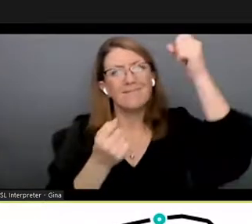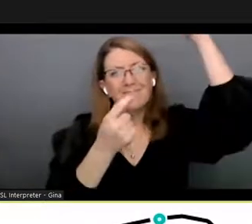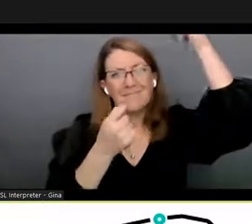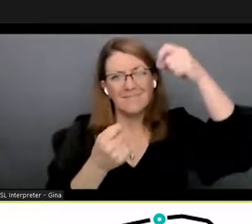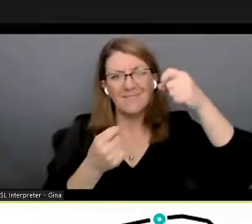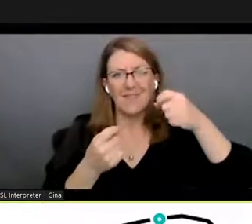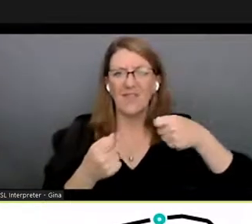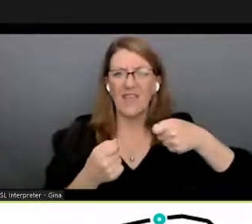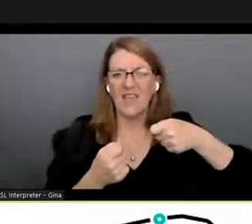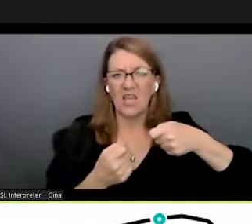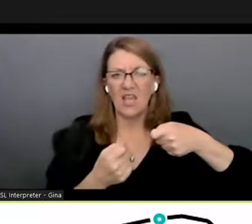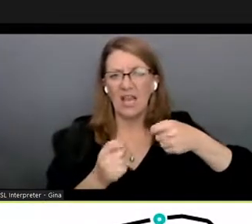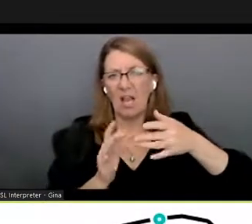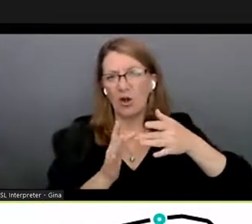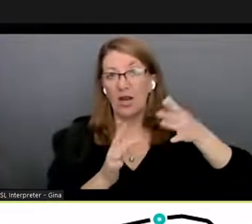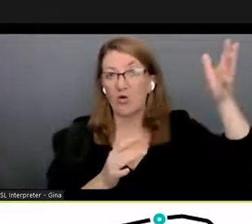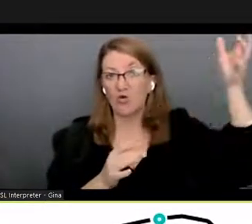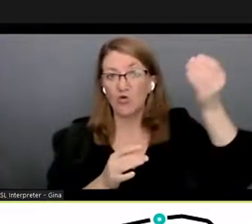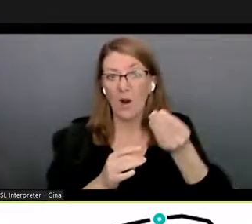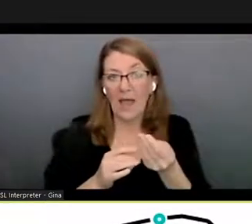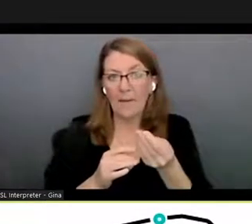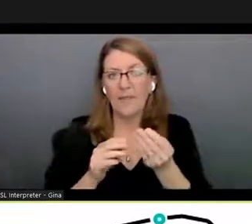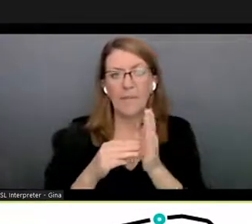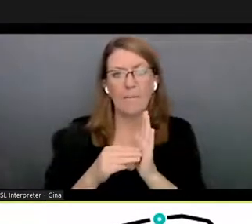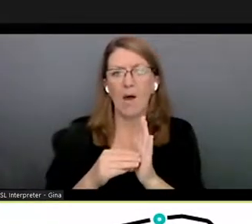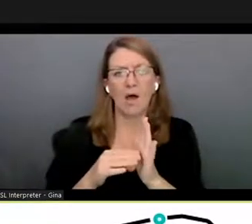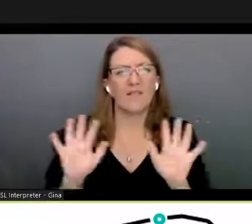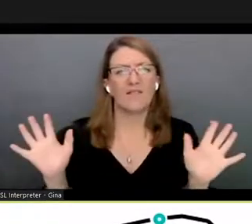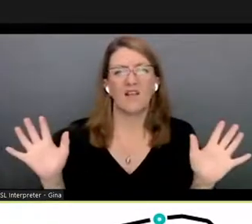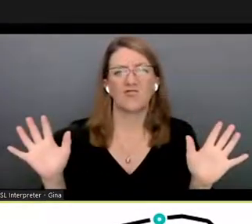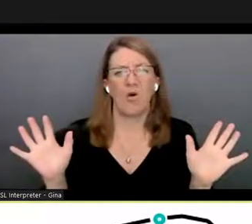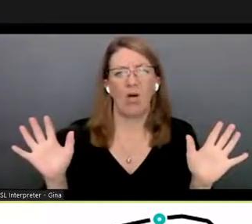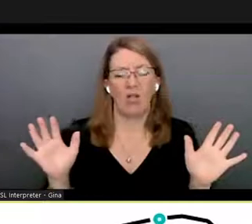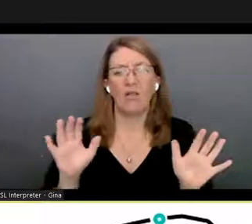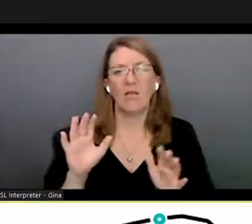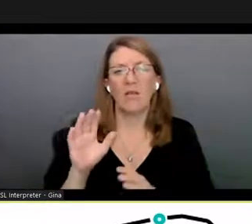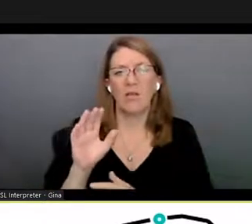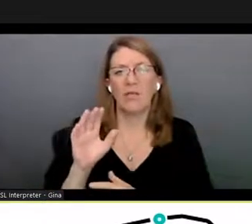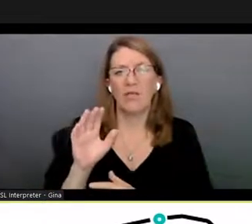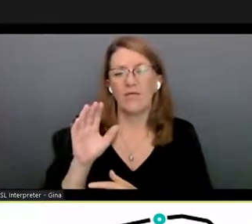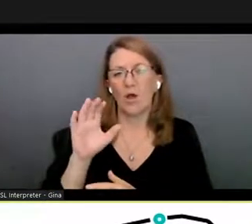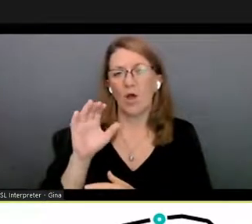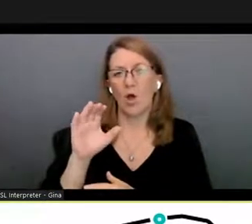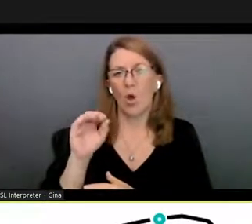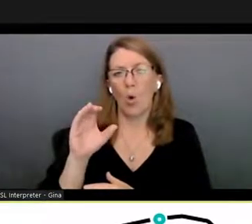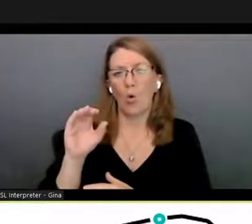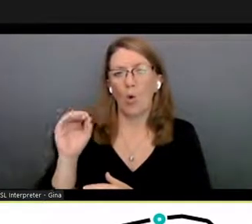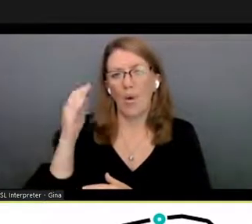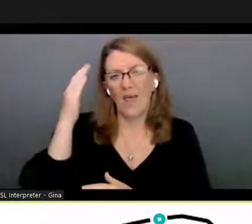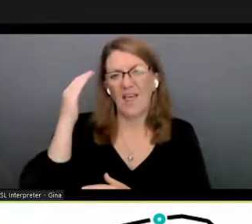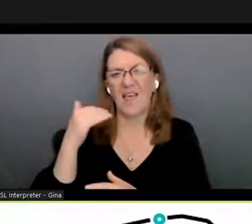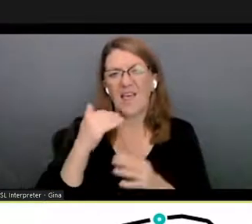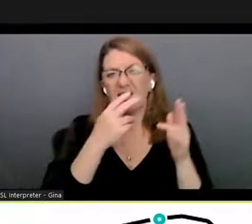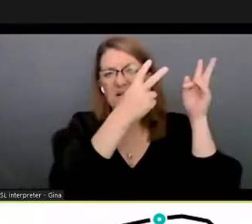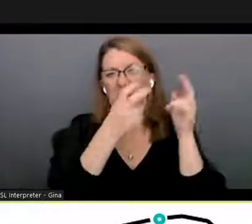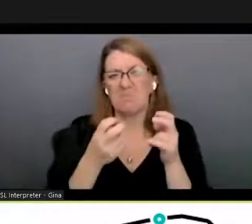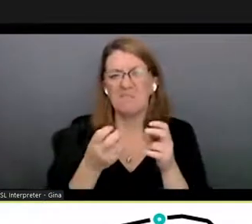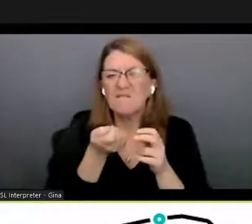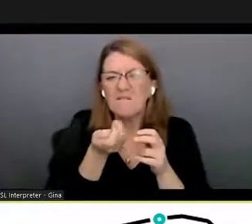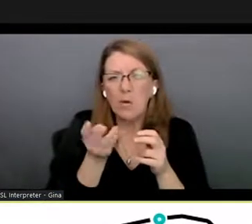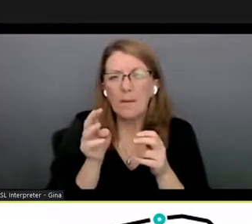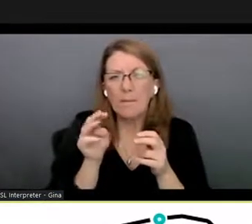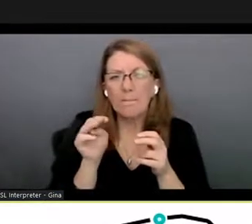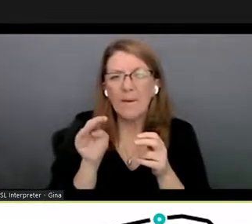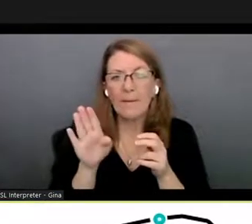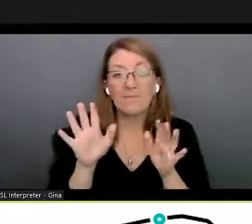then it grabs the model the coco ssd model we keep talking about it pulls it off the internet and it's like a couple megabytes or something and so when it's loading